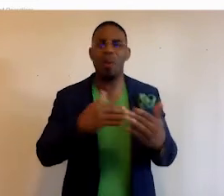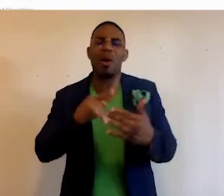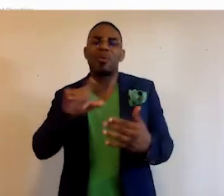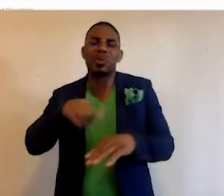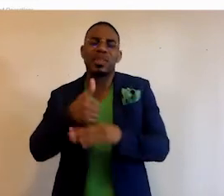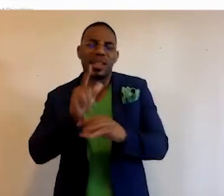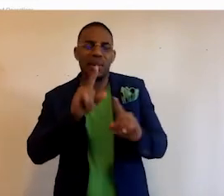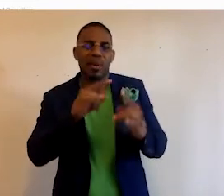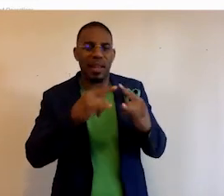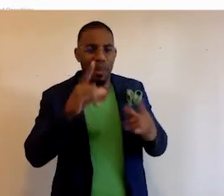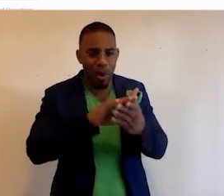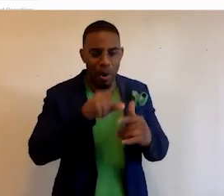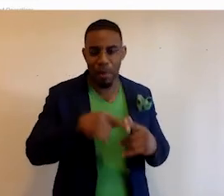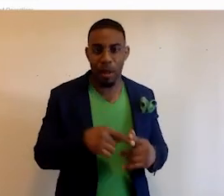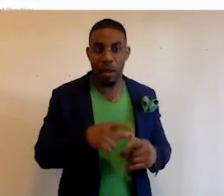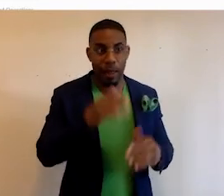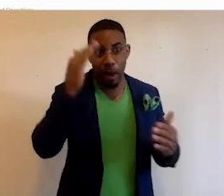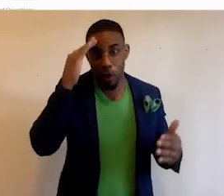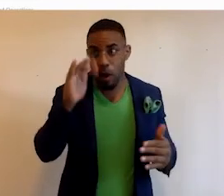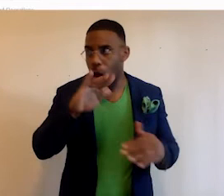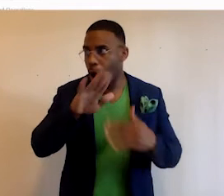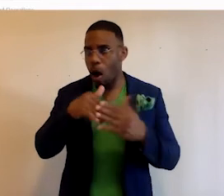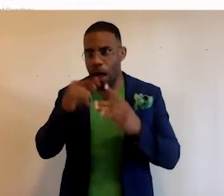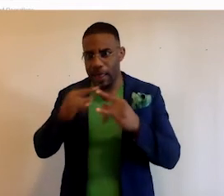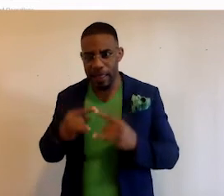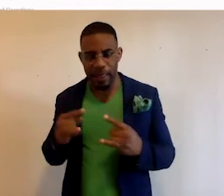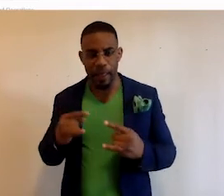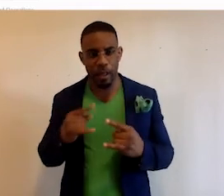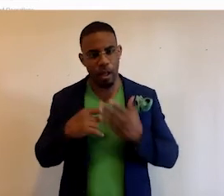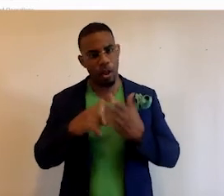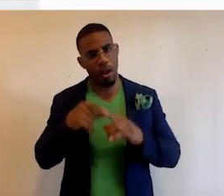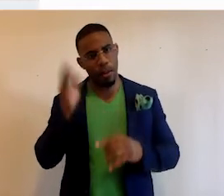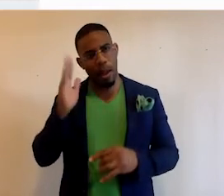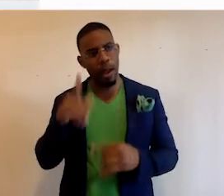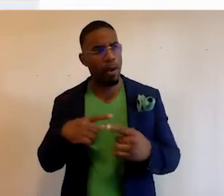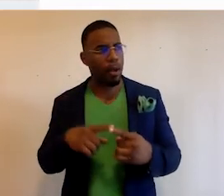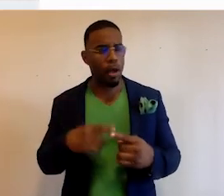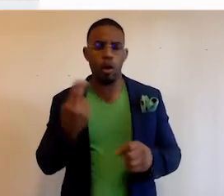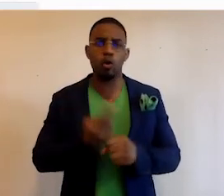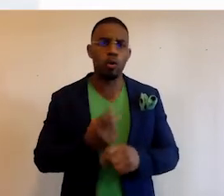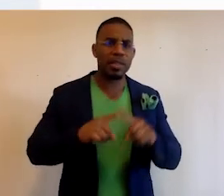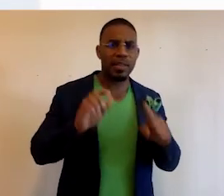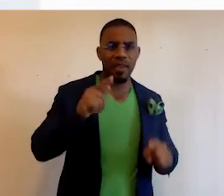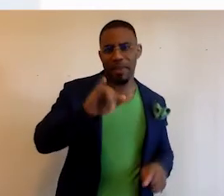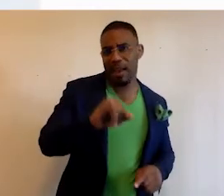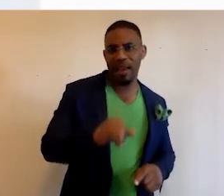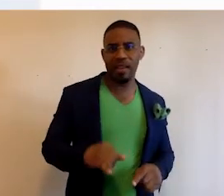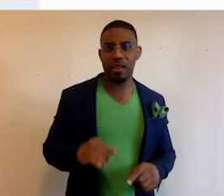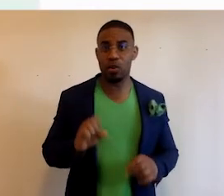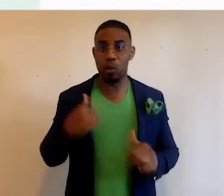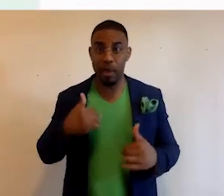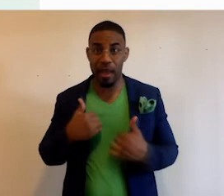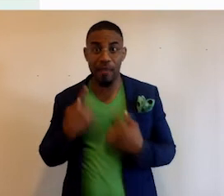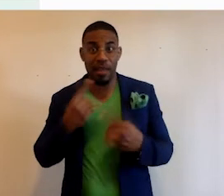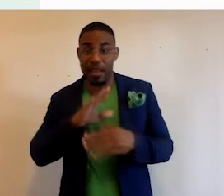toolset they went to camp and learned about. They know that all these camps talk about using different APIs. We